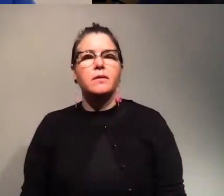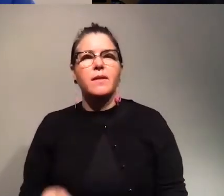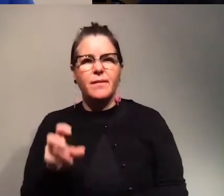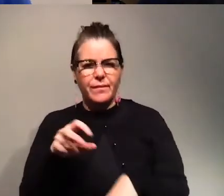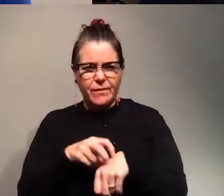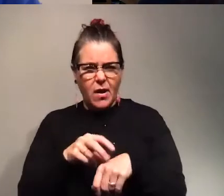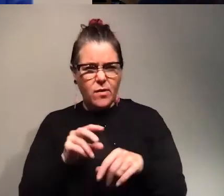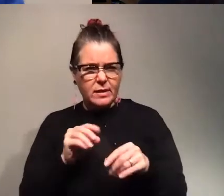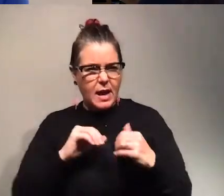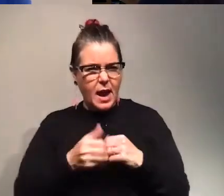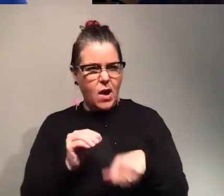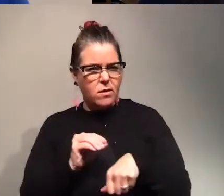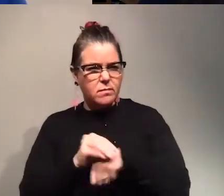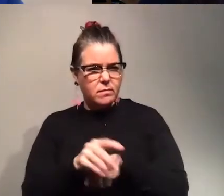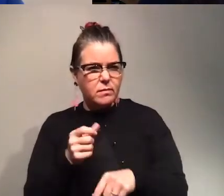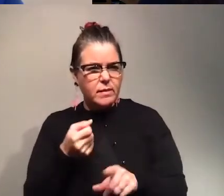to the tomato?